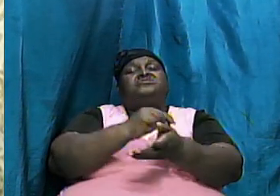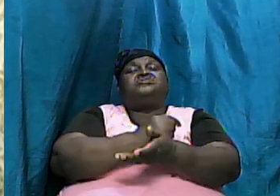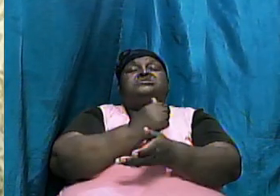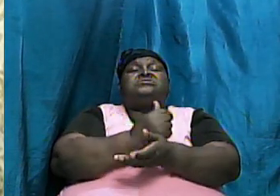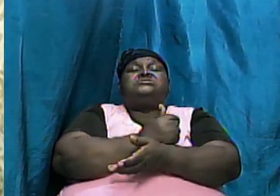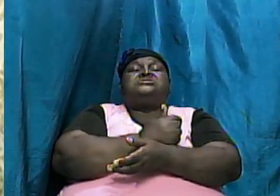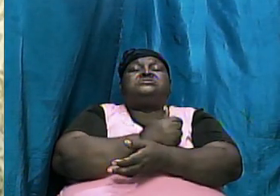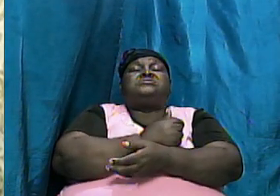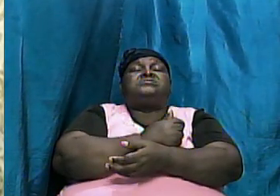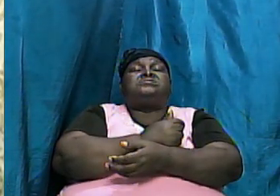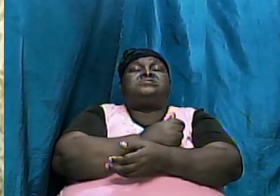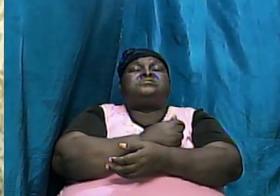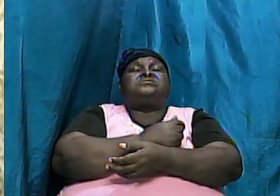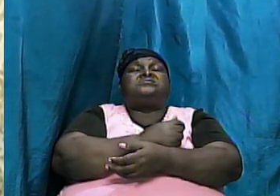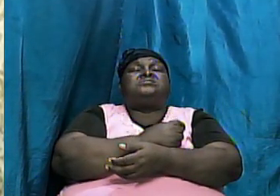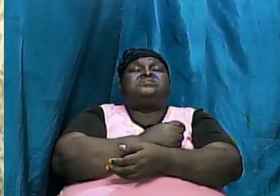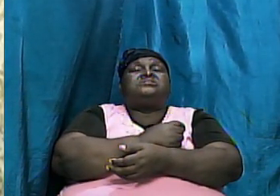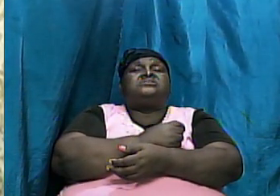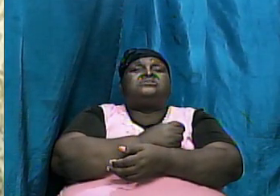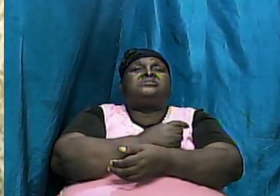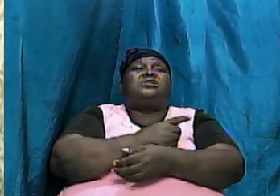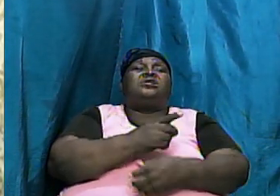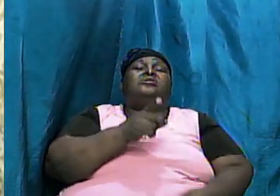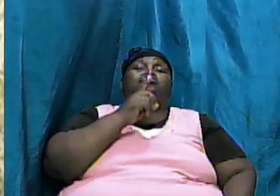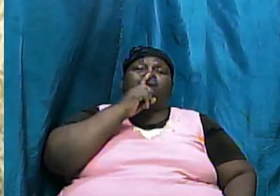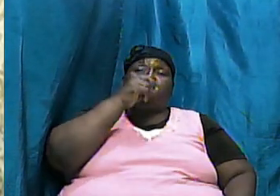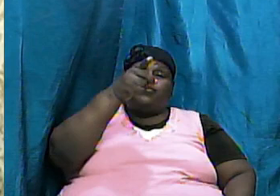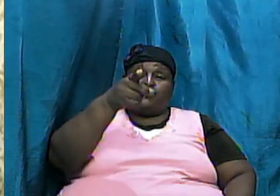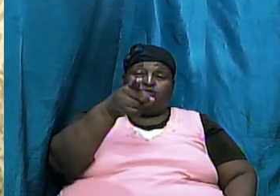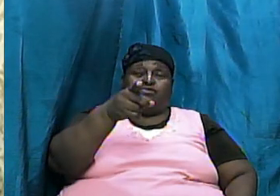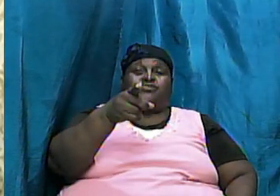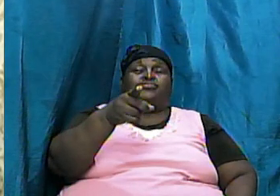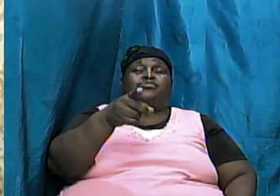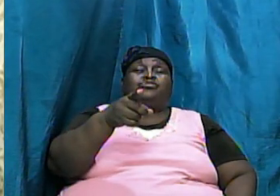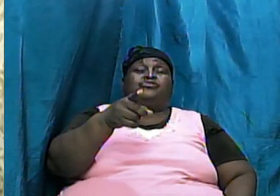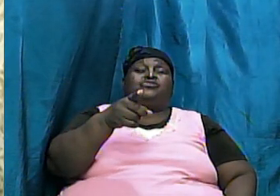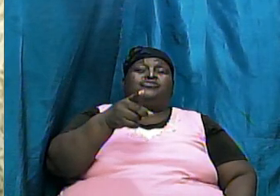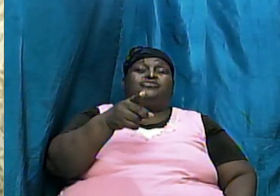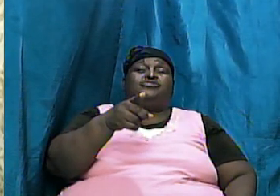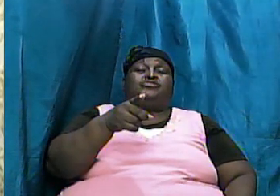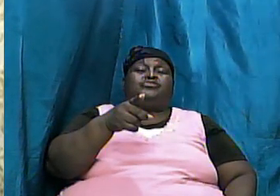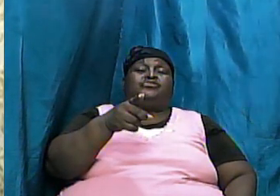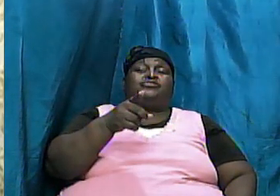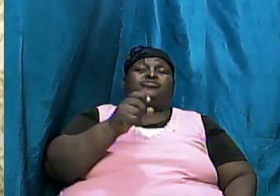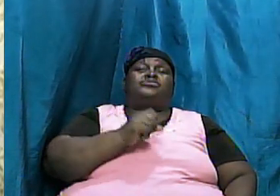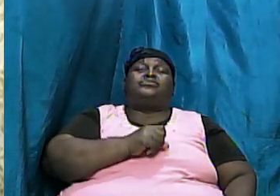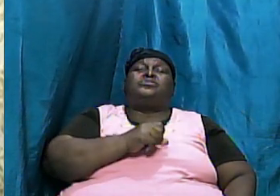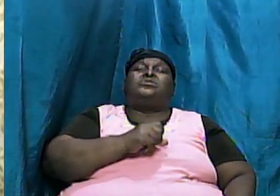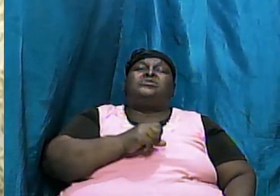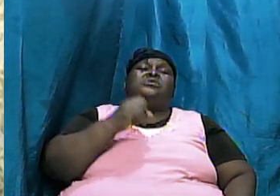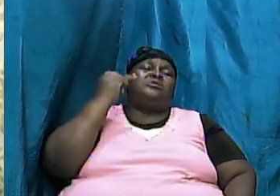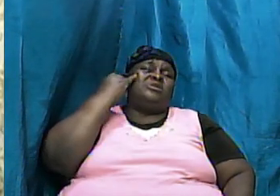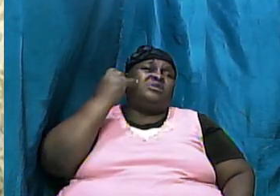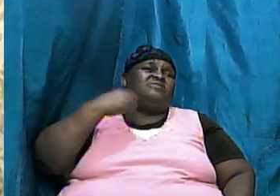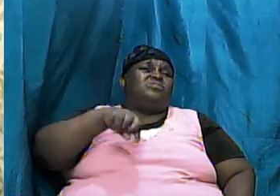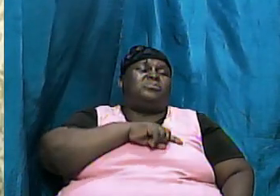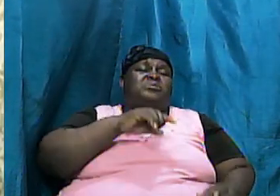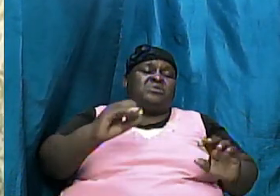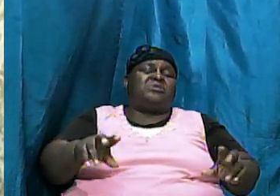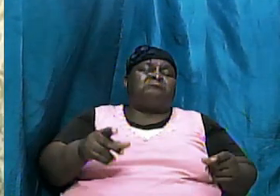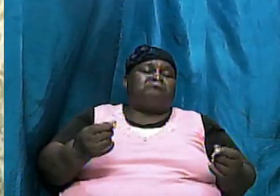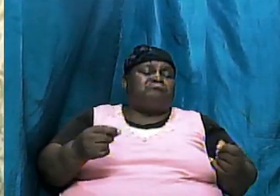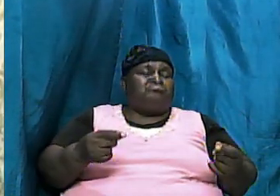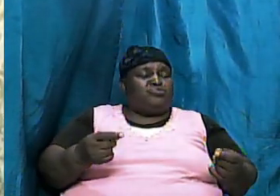are factual and truthful because if we can do that